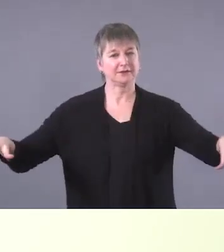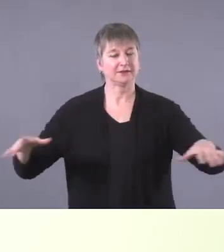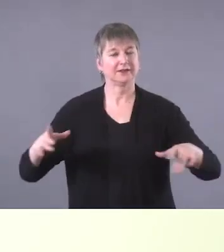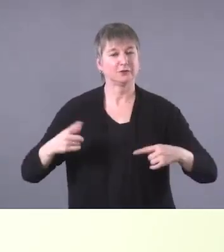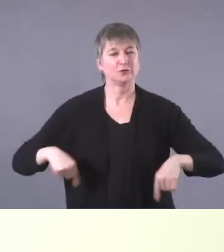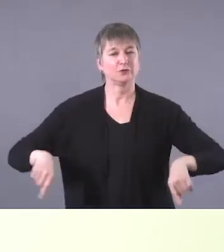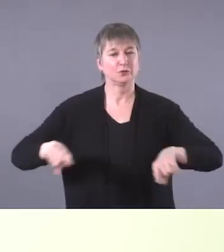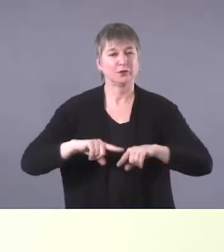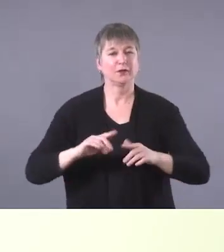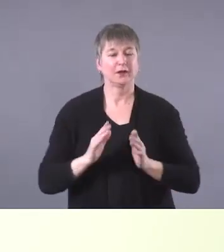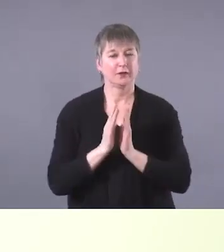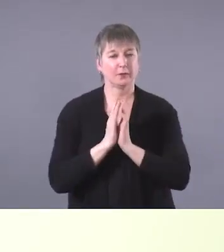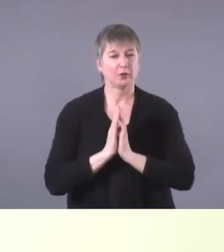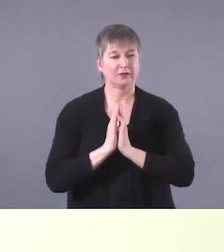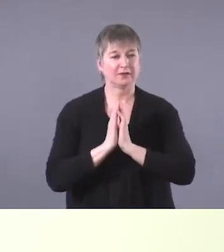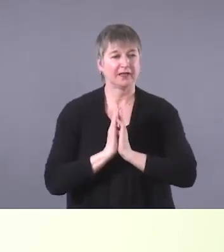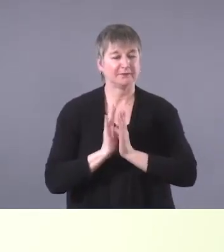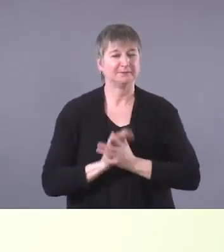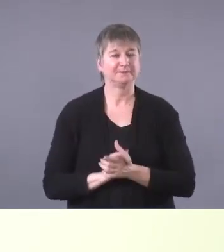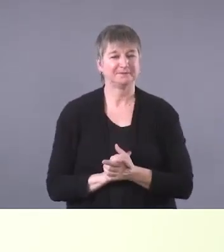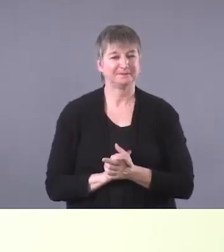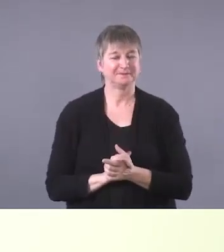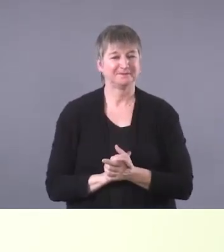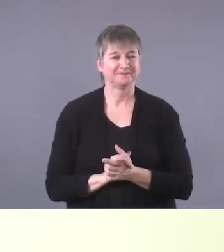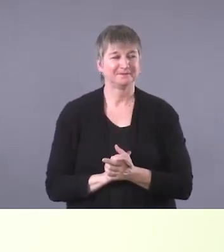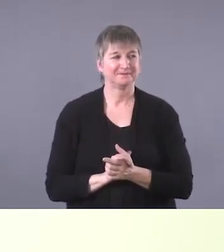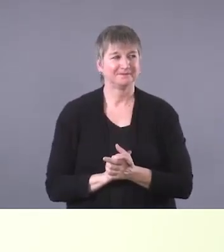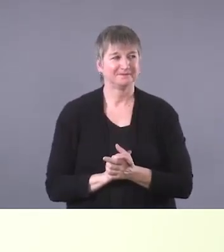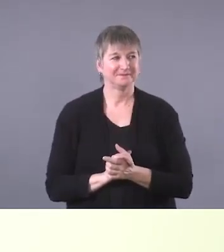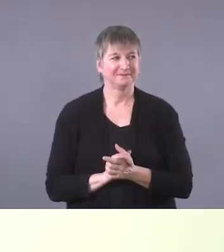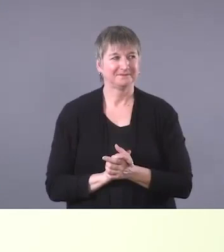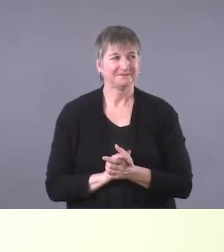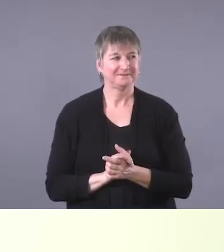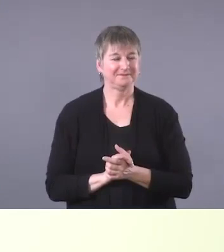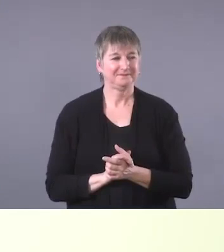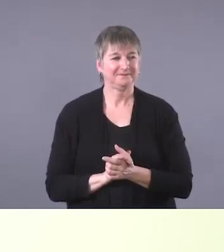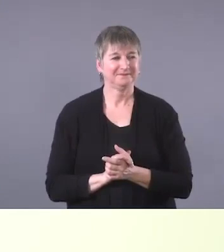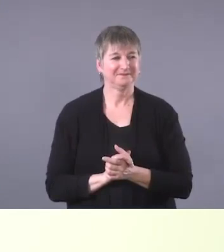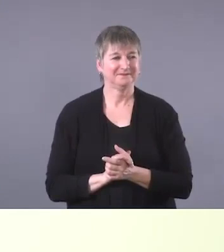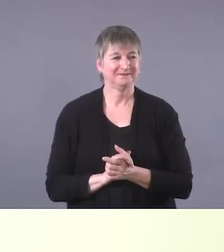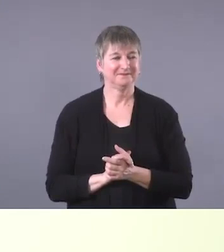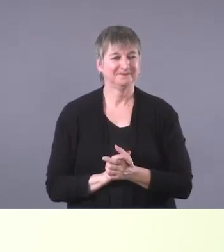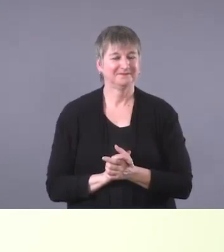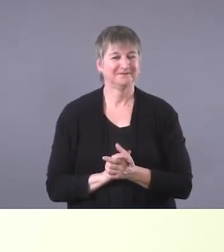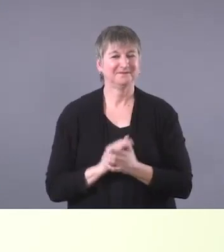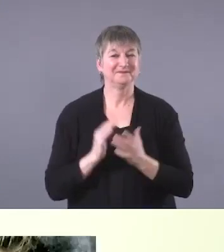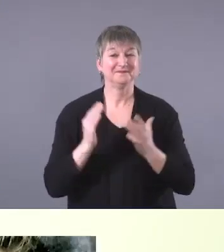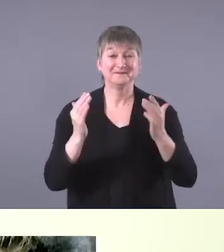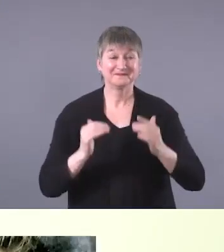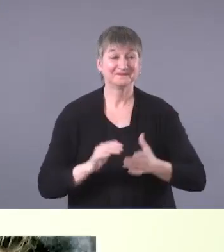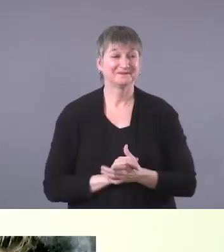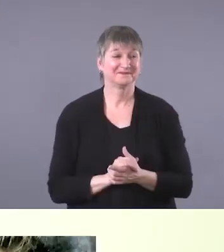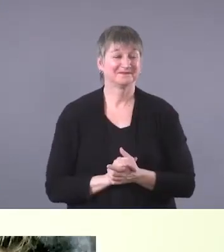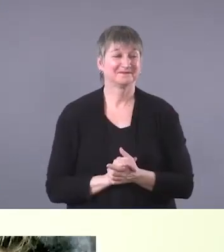prayers that are being sent. Um, moving on to the next slide.